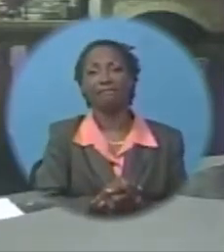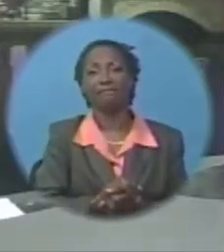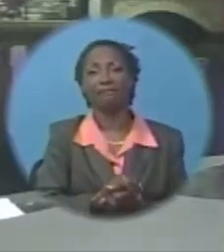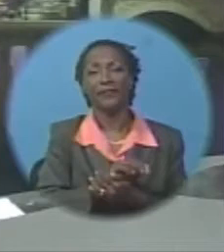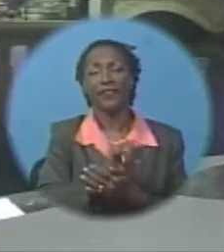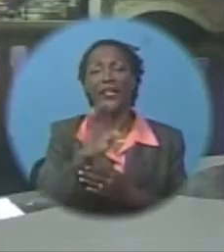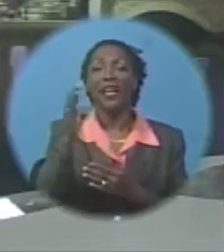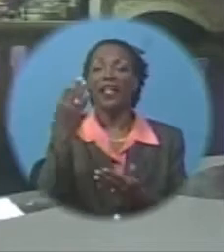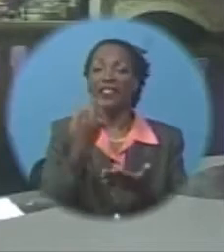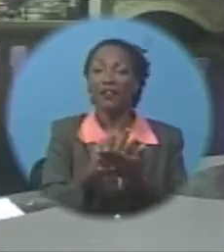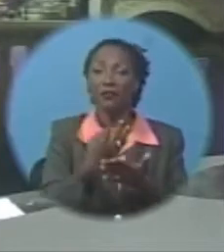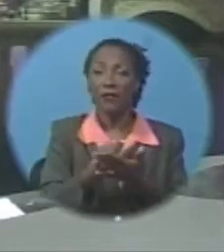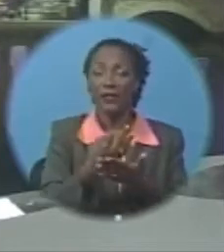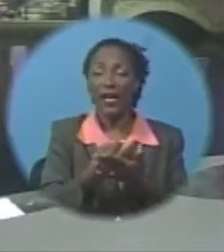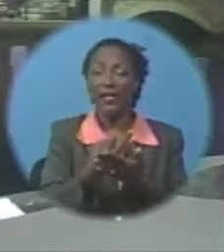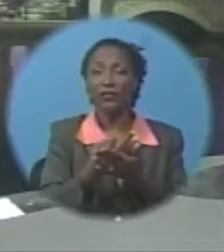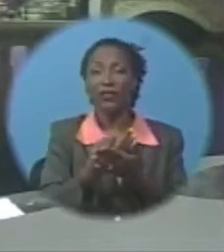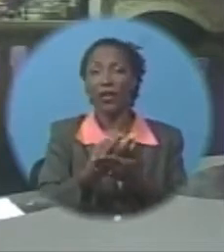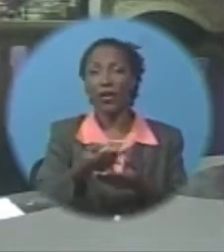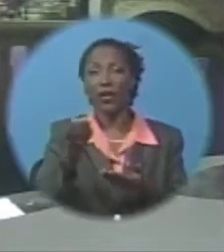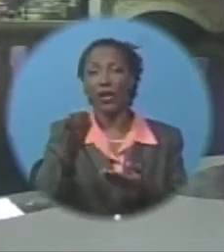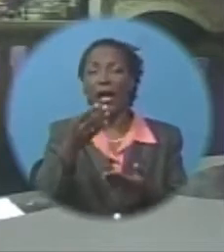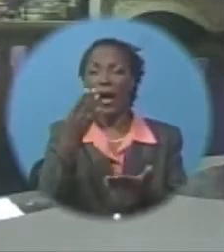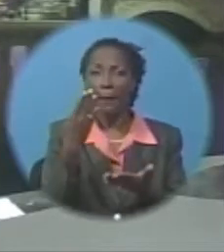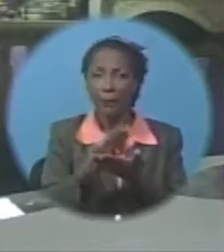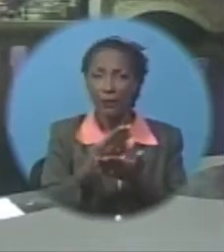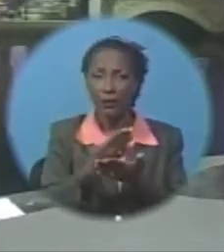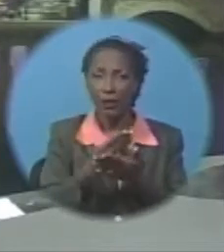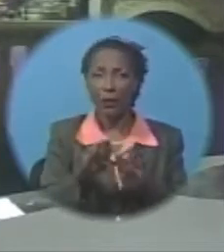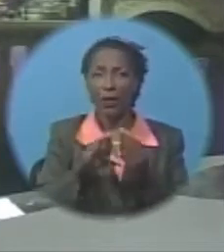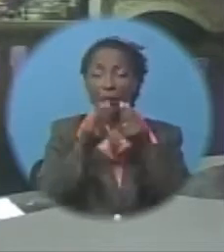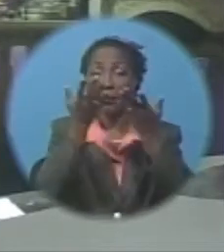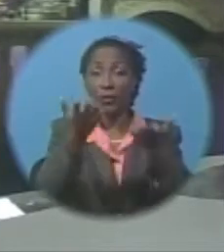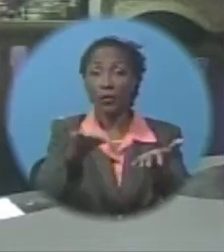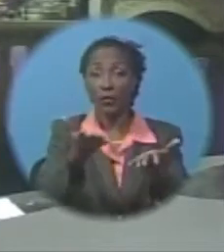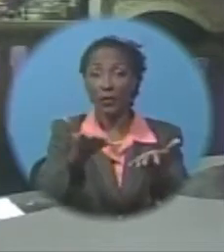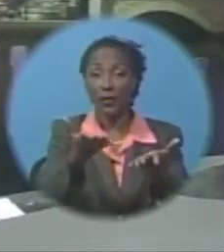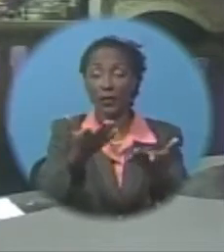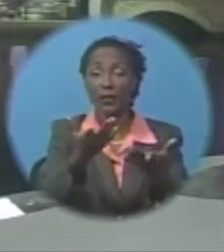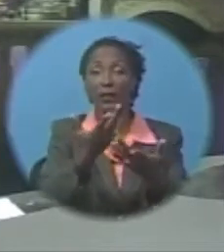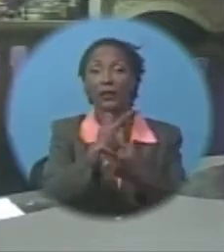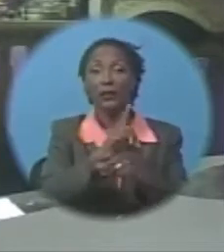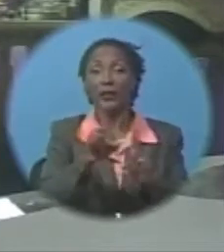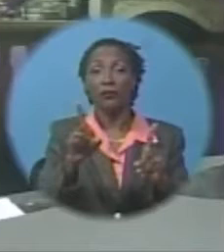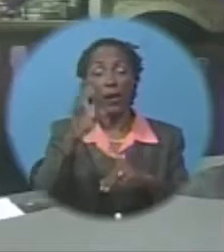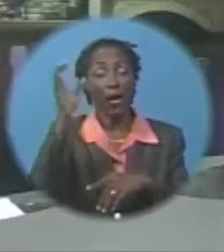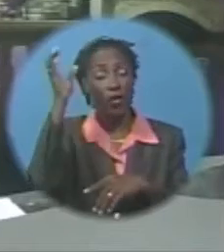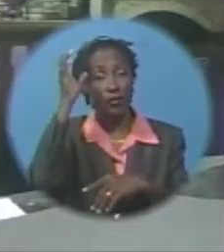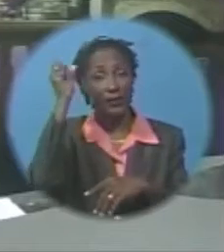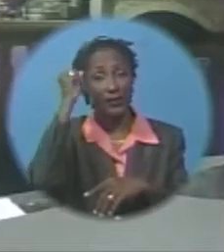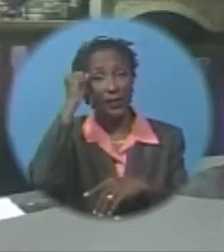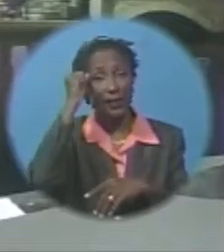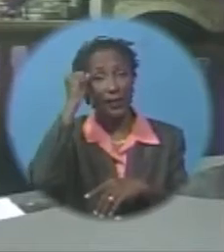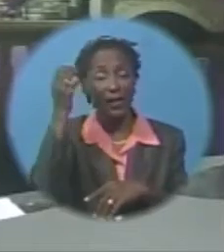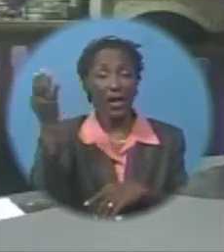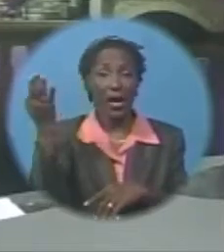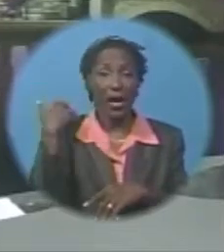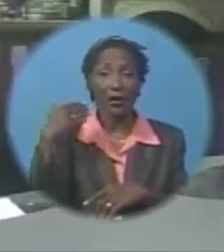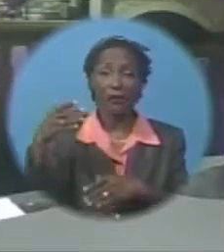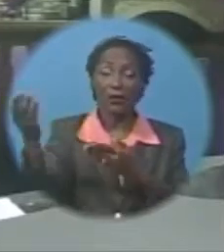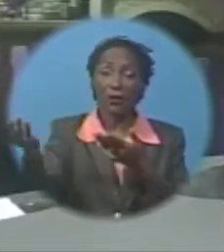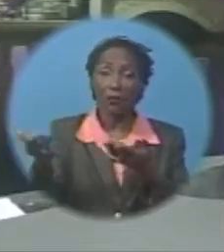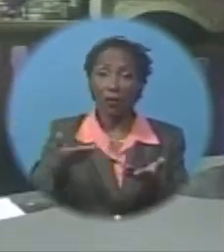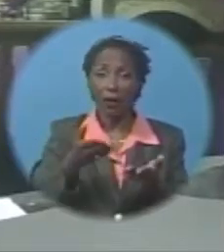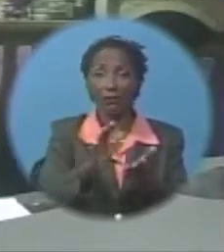The financial statement and budgetary proposal delivered by Minister of Finance and Economic Affairs, Chris Sinclair, has drawn cautious